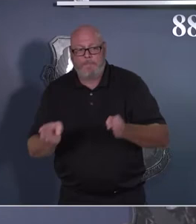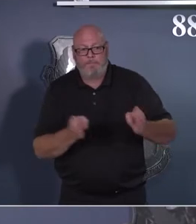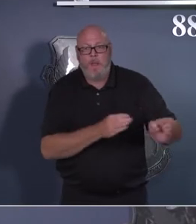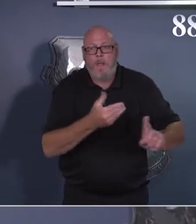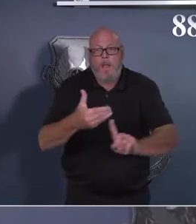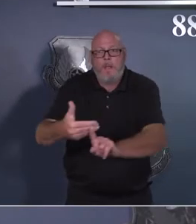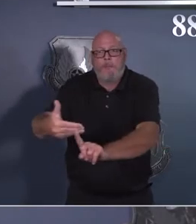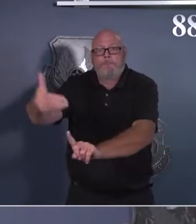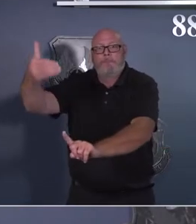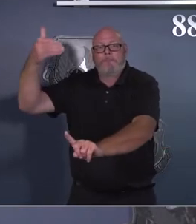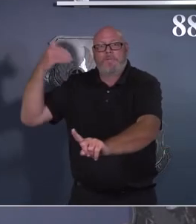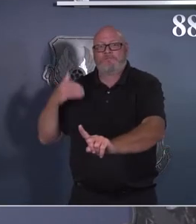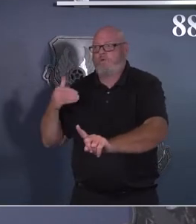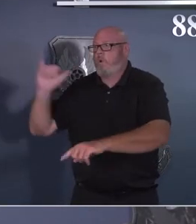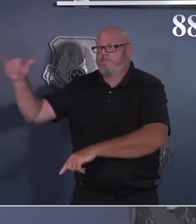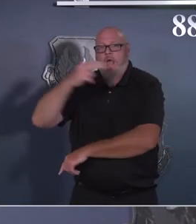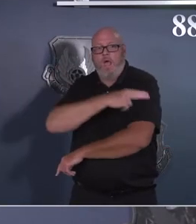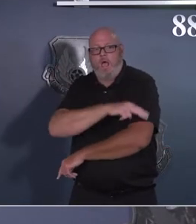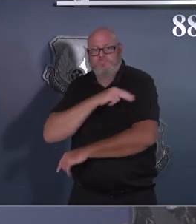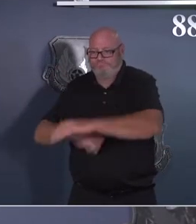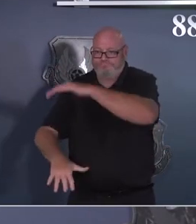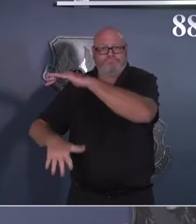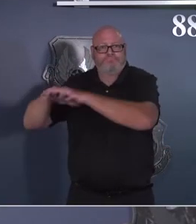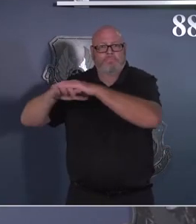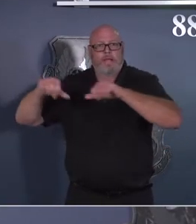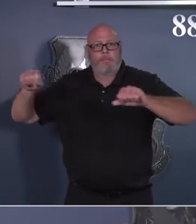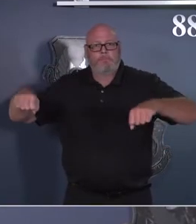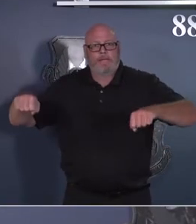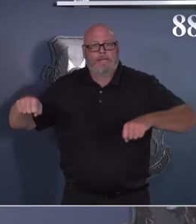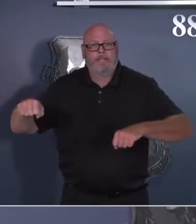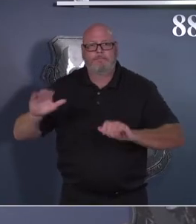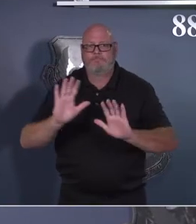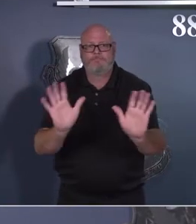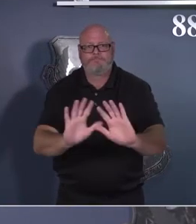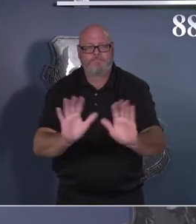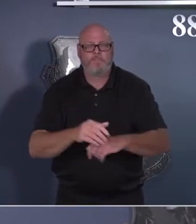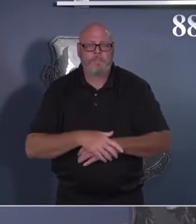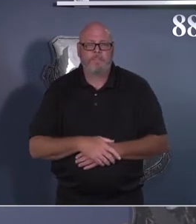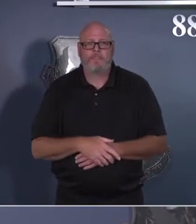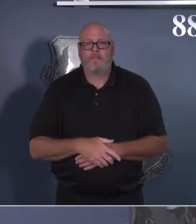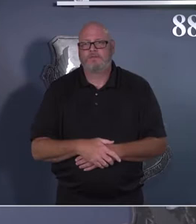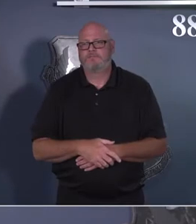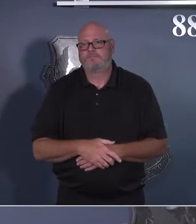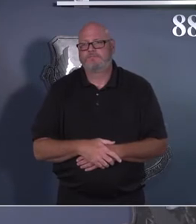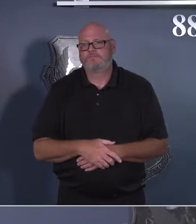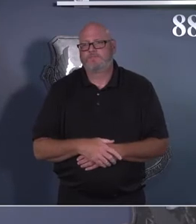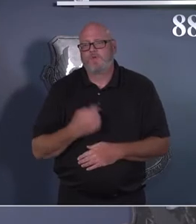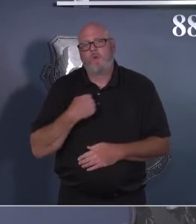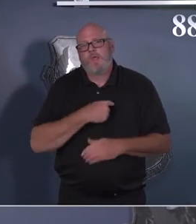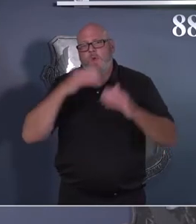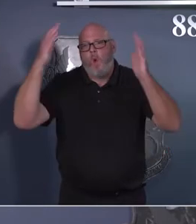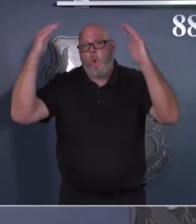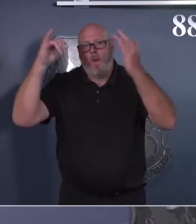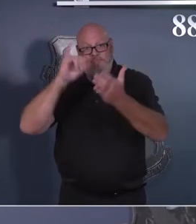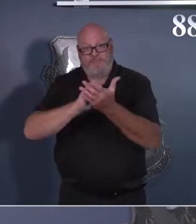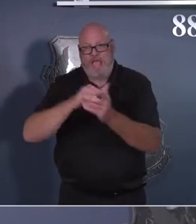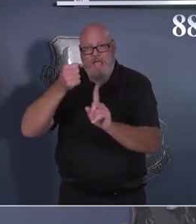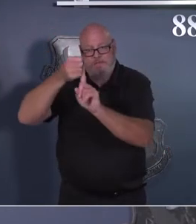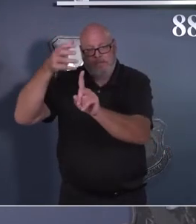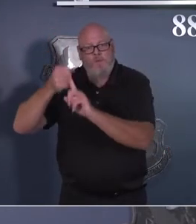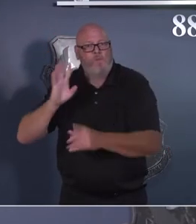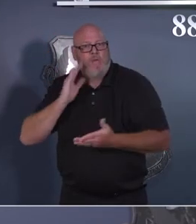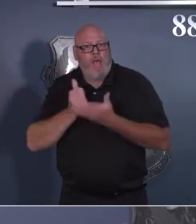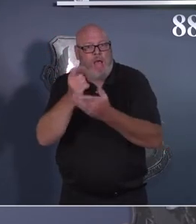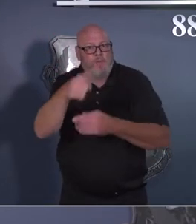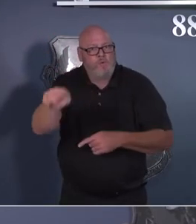gives you a little bit of perspective or insight into my thinking as the installation commander, as it's my responsibility to make sure that we operate,